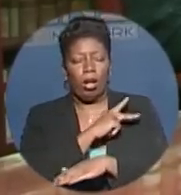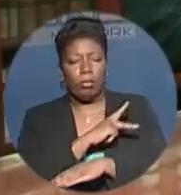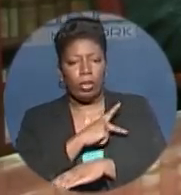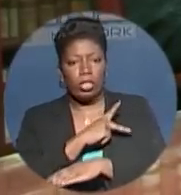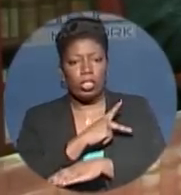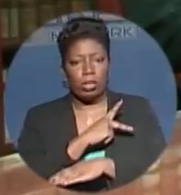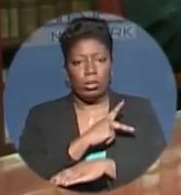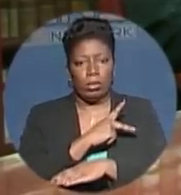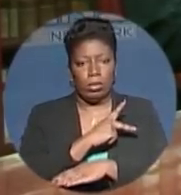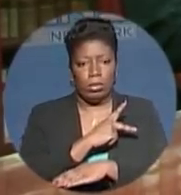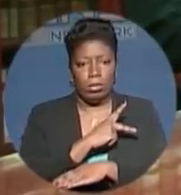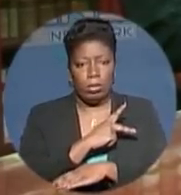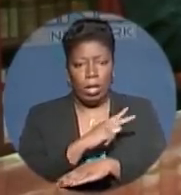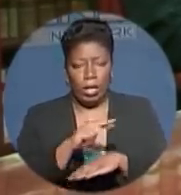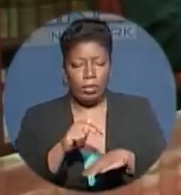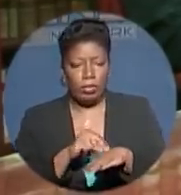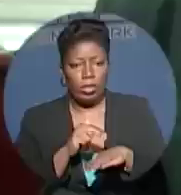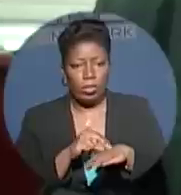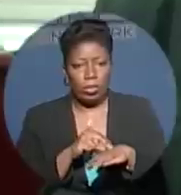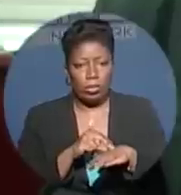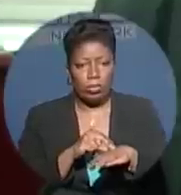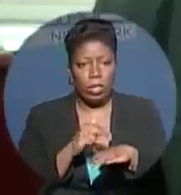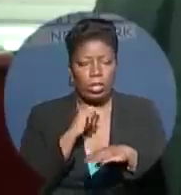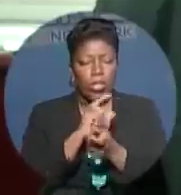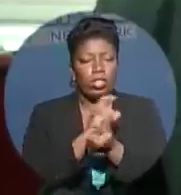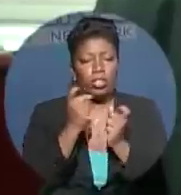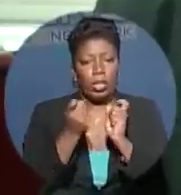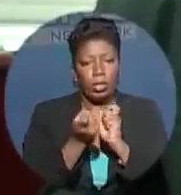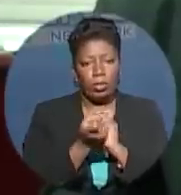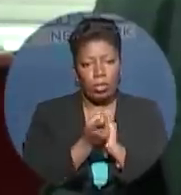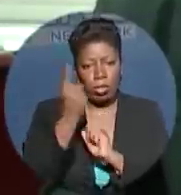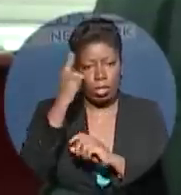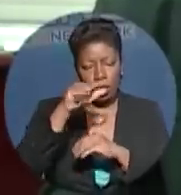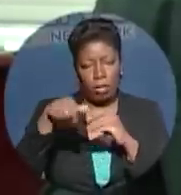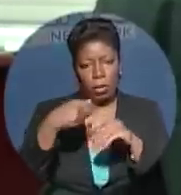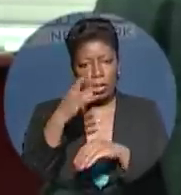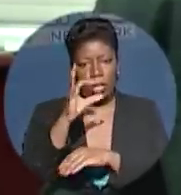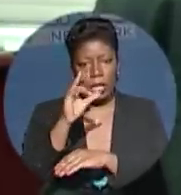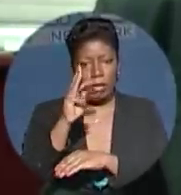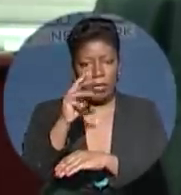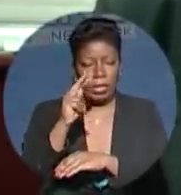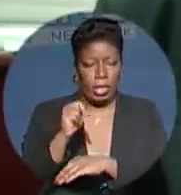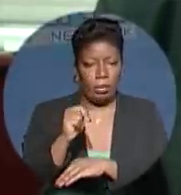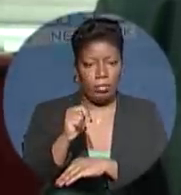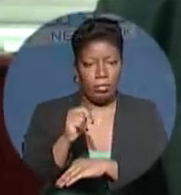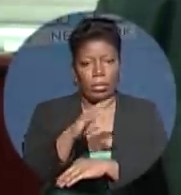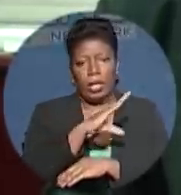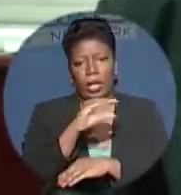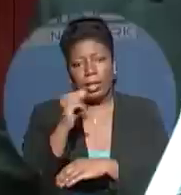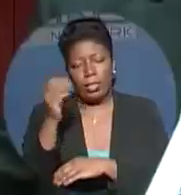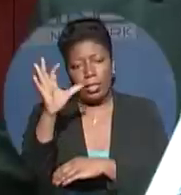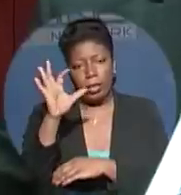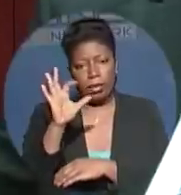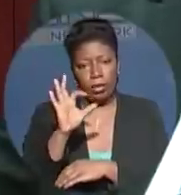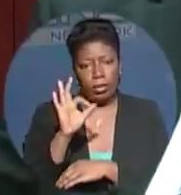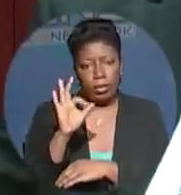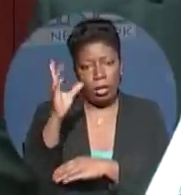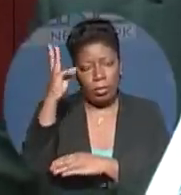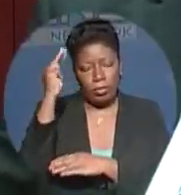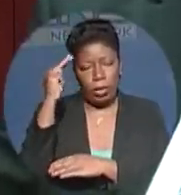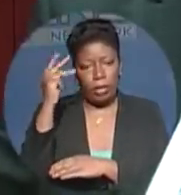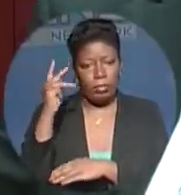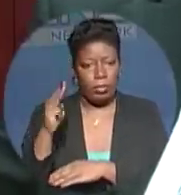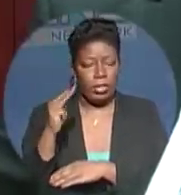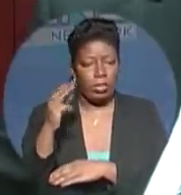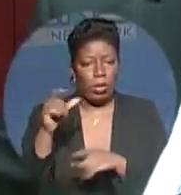the ordeal has not shaken his confidence in the FNM, nor Mr. Ingram in his role as Prime Minister. And all the while I thought we were friends, was working on the wrong